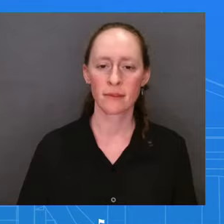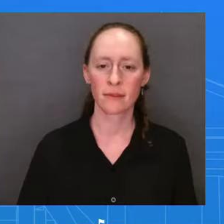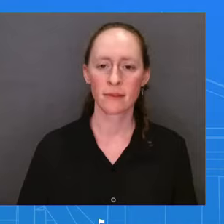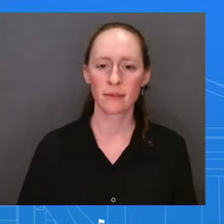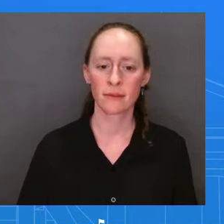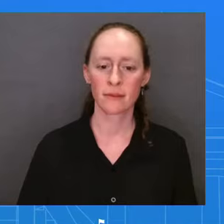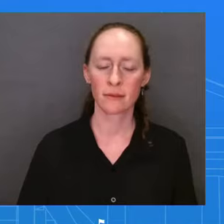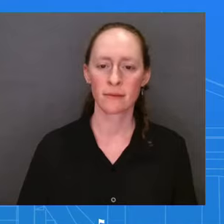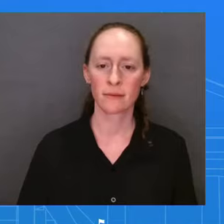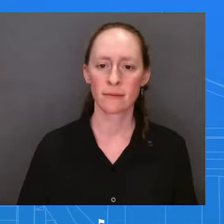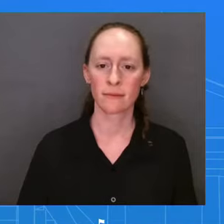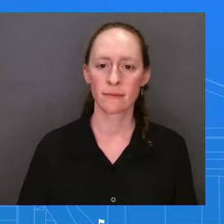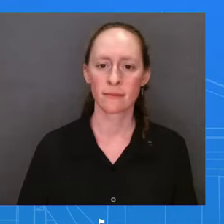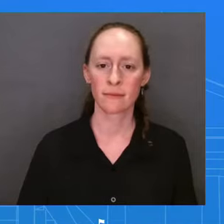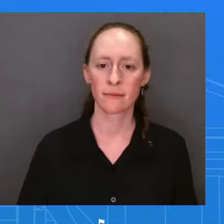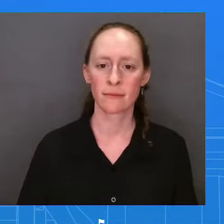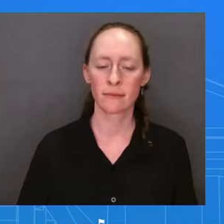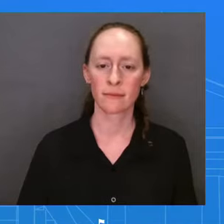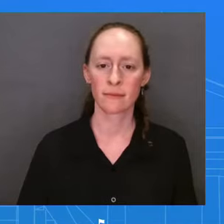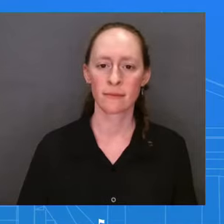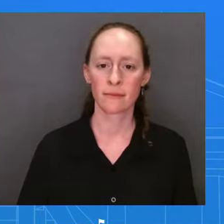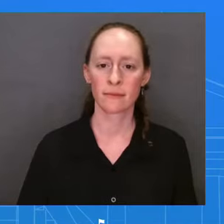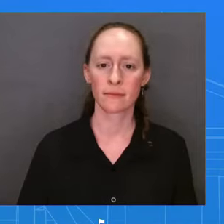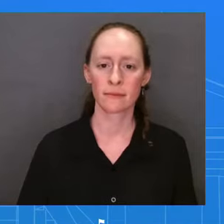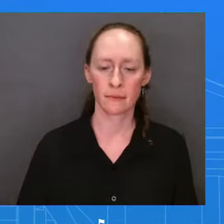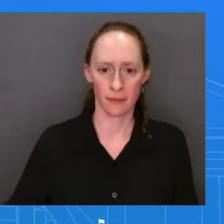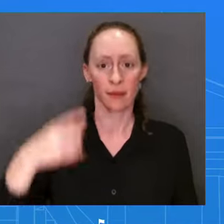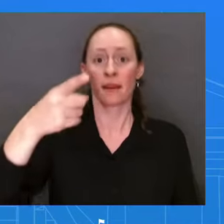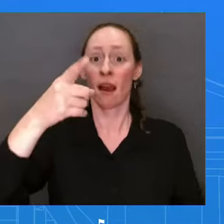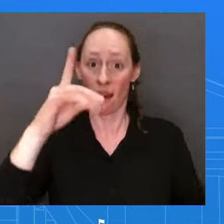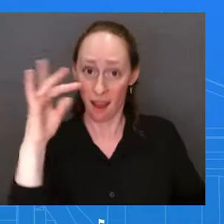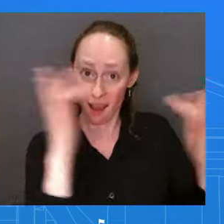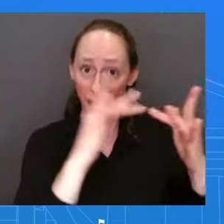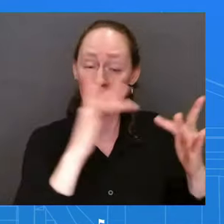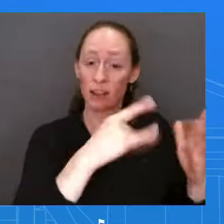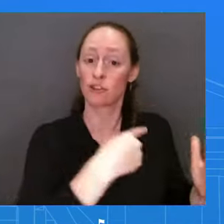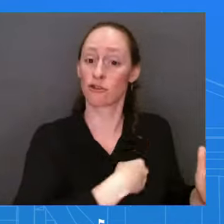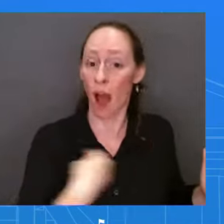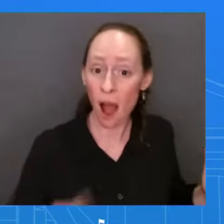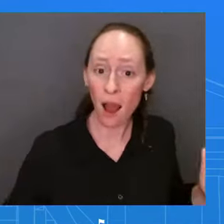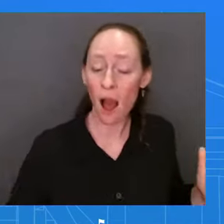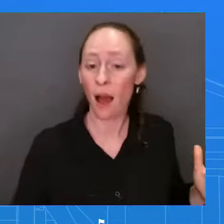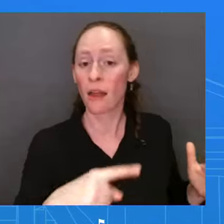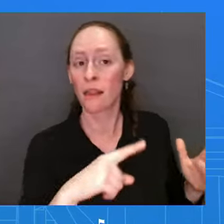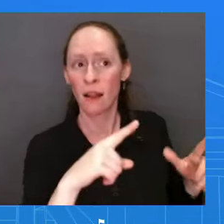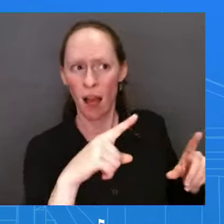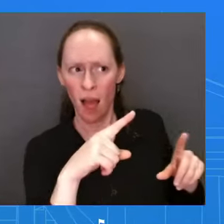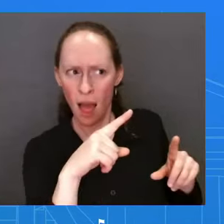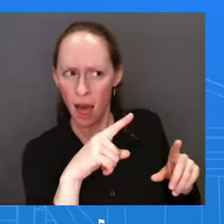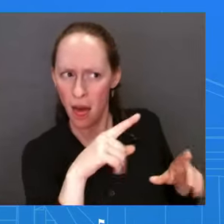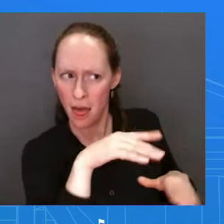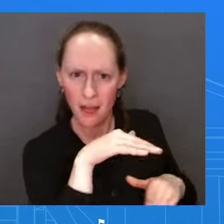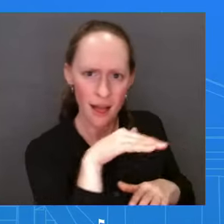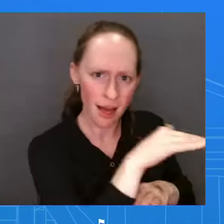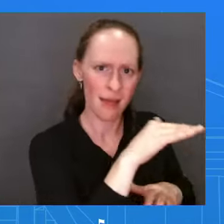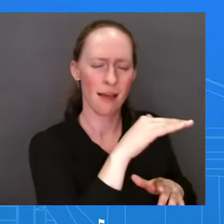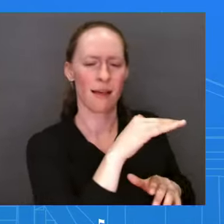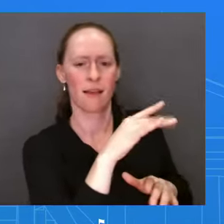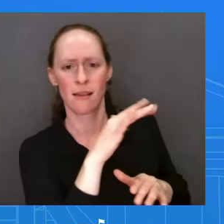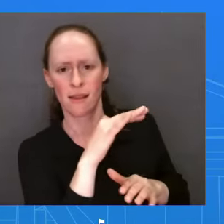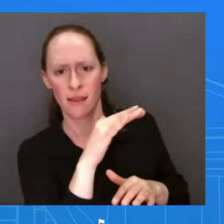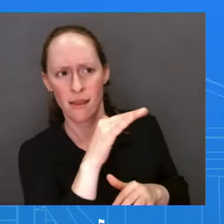counterparts through all these different discussion channels to ask them particularly to to take any particular action in the context of the